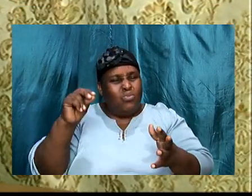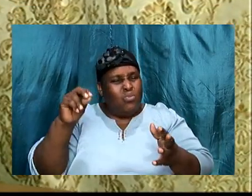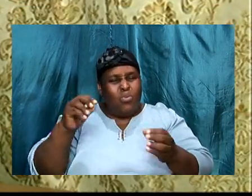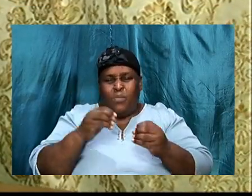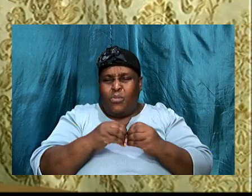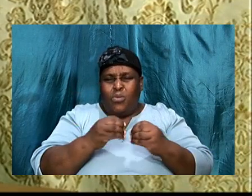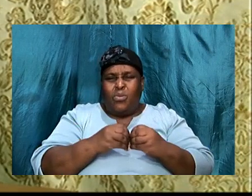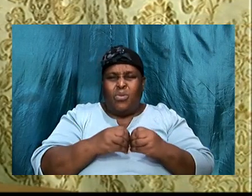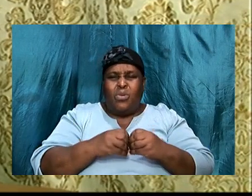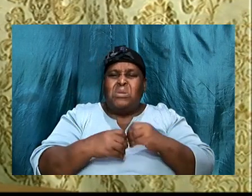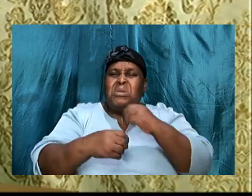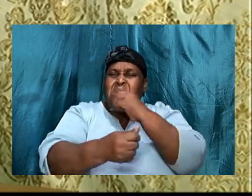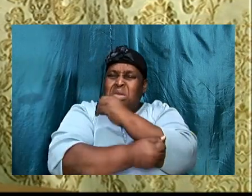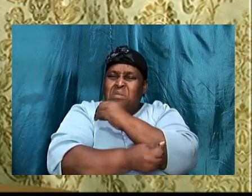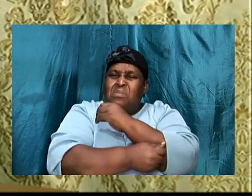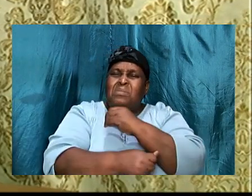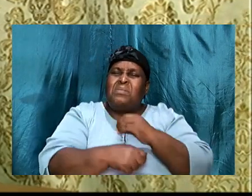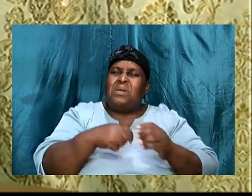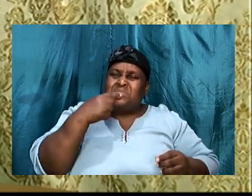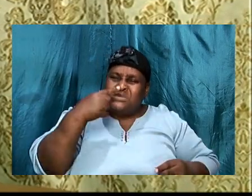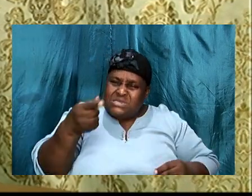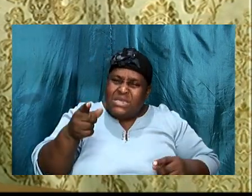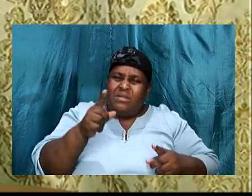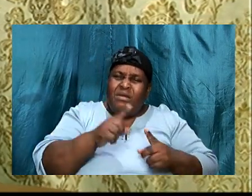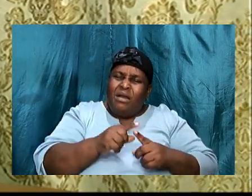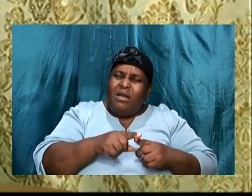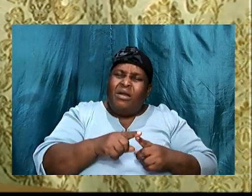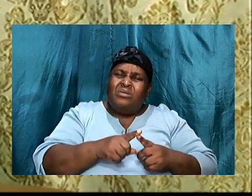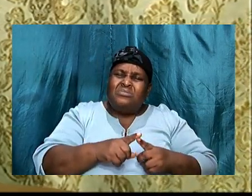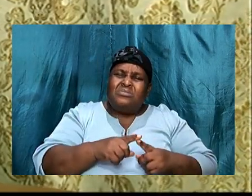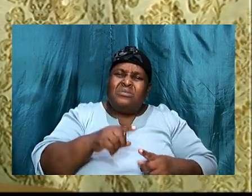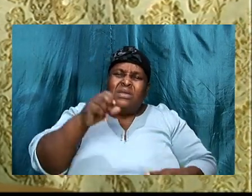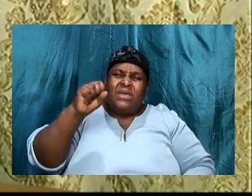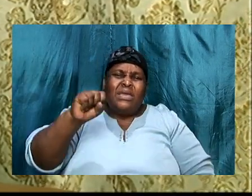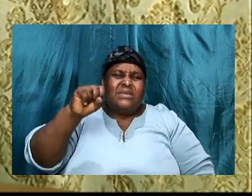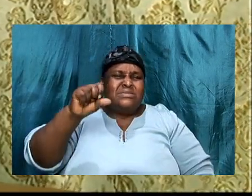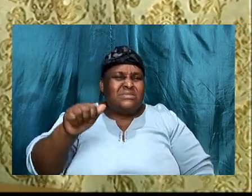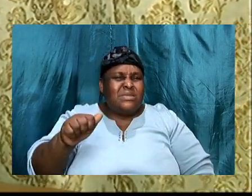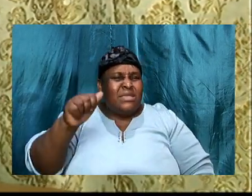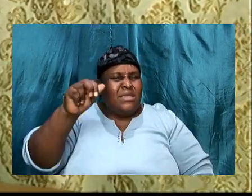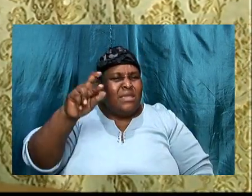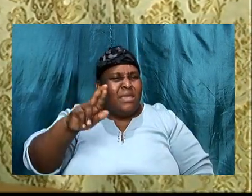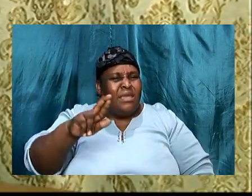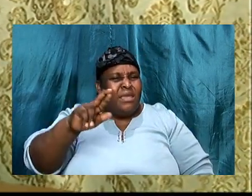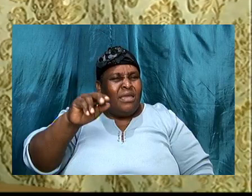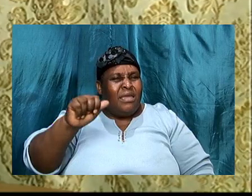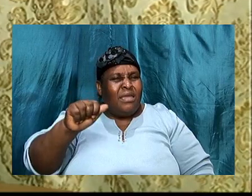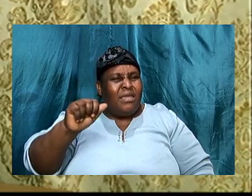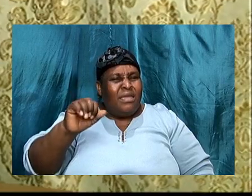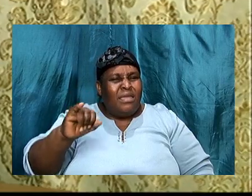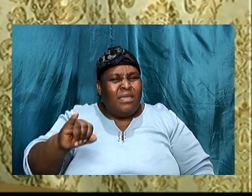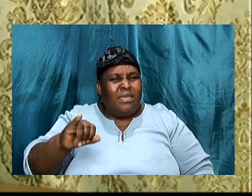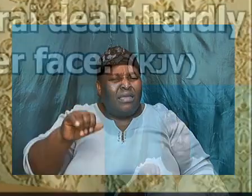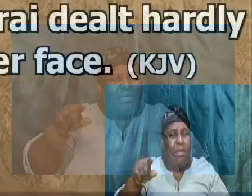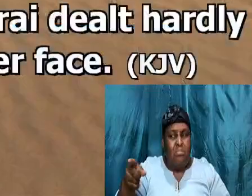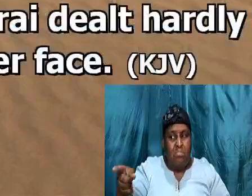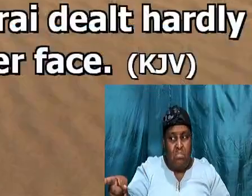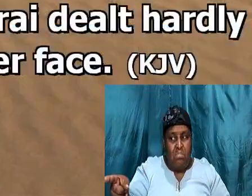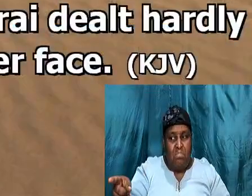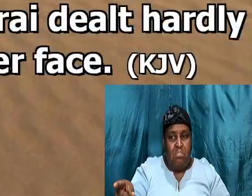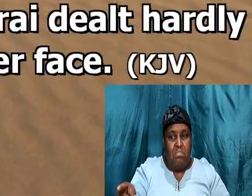Abraham said unto Sarah, behold, thy maid is in thine hand,